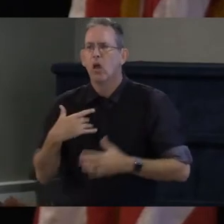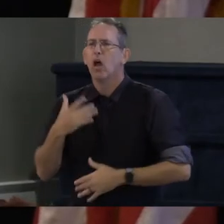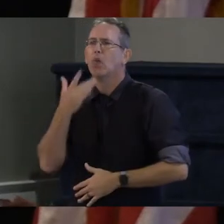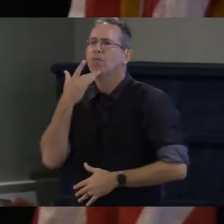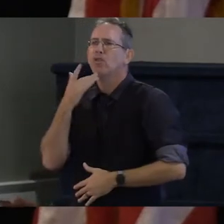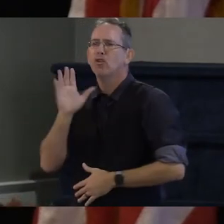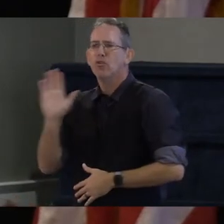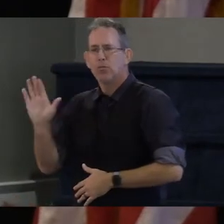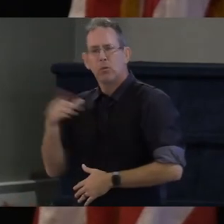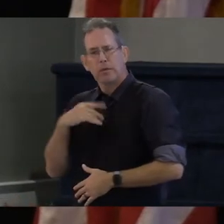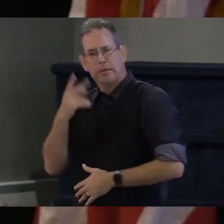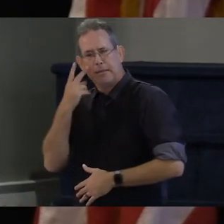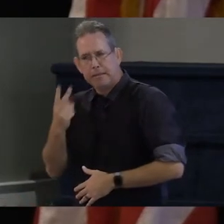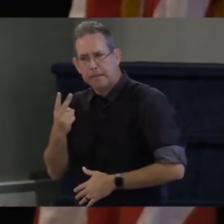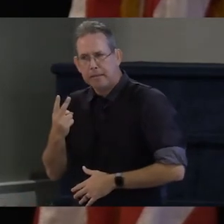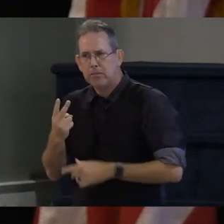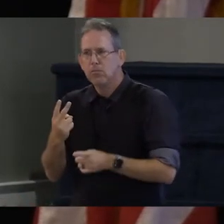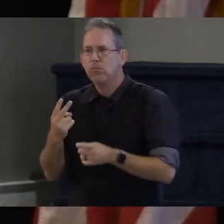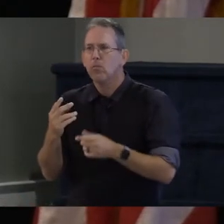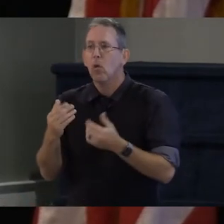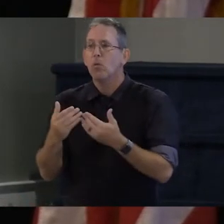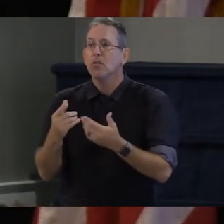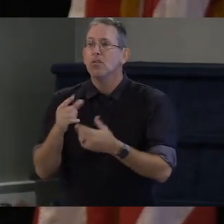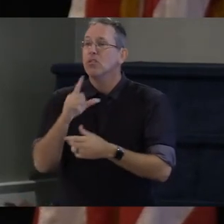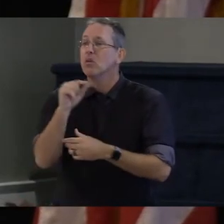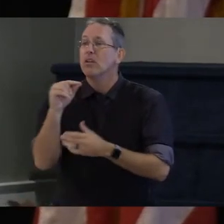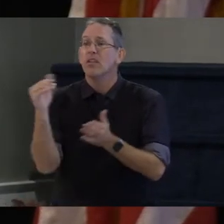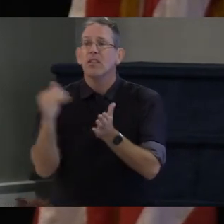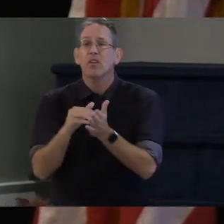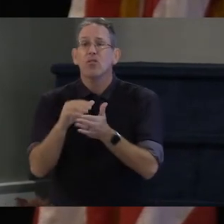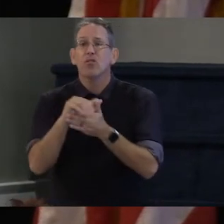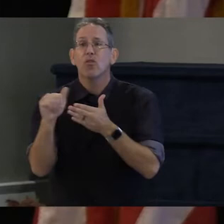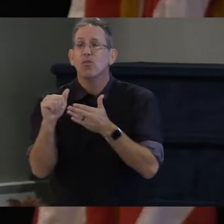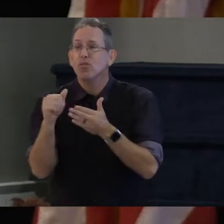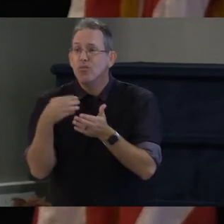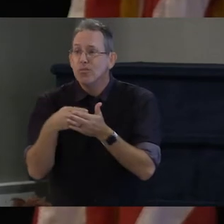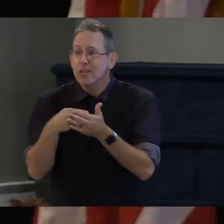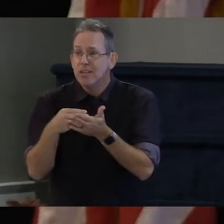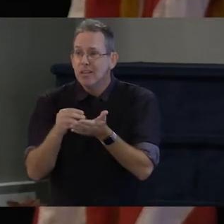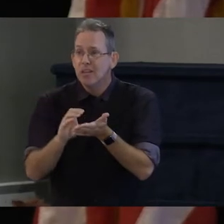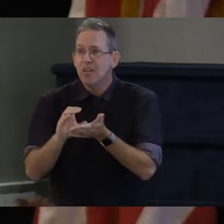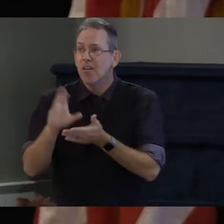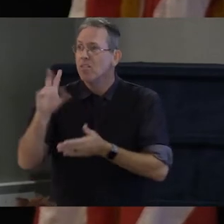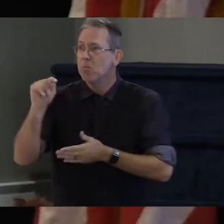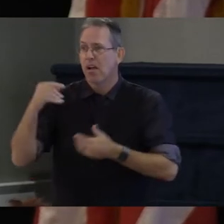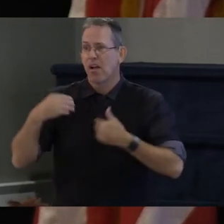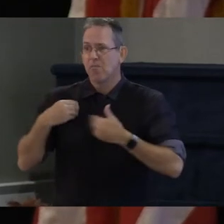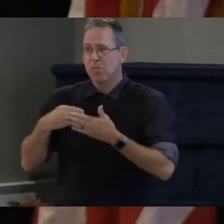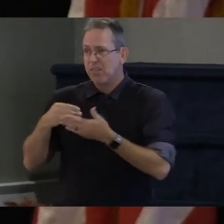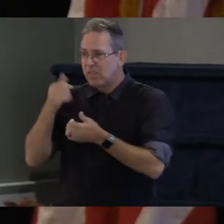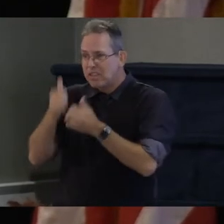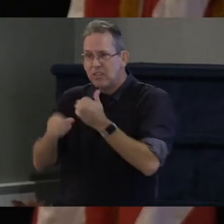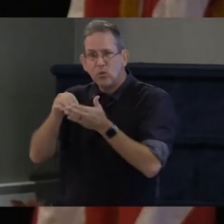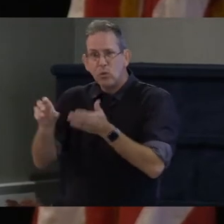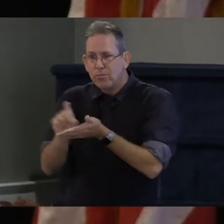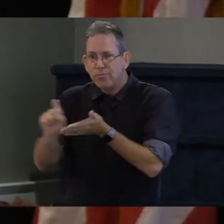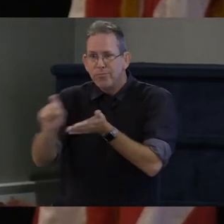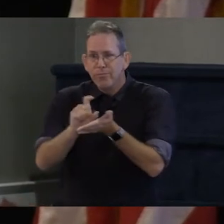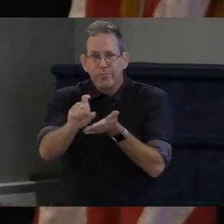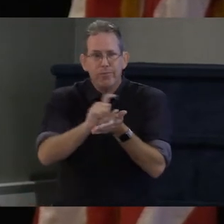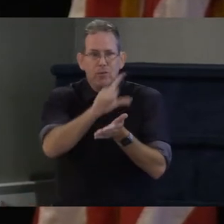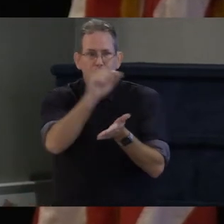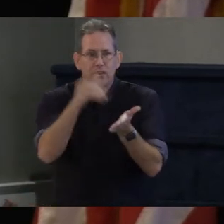almost twenty thousand dollars that Vermont appropriates per student I would like to see that money follow the student